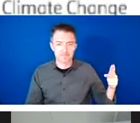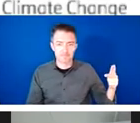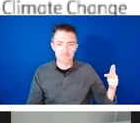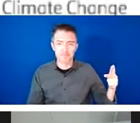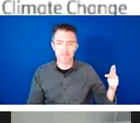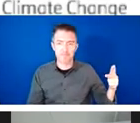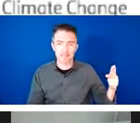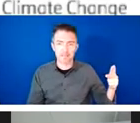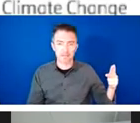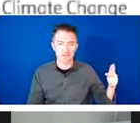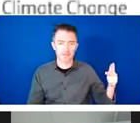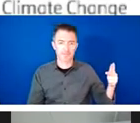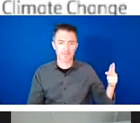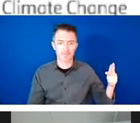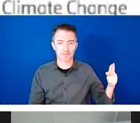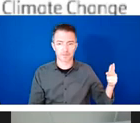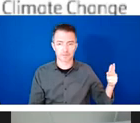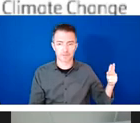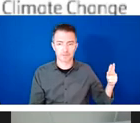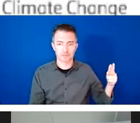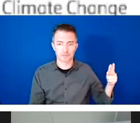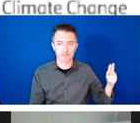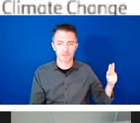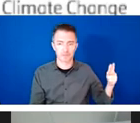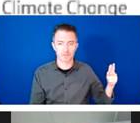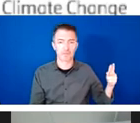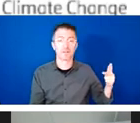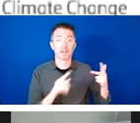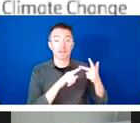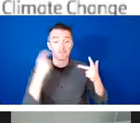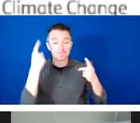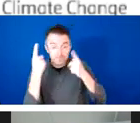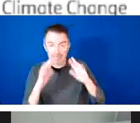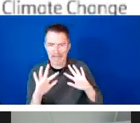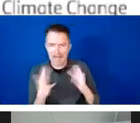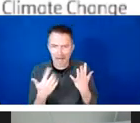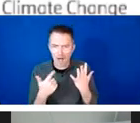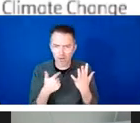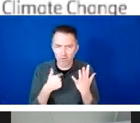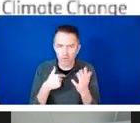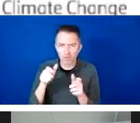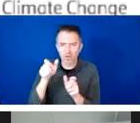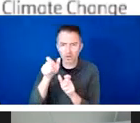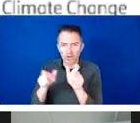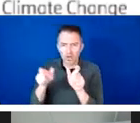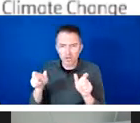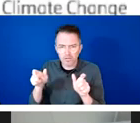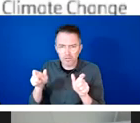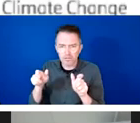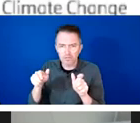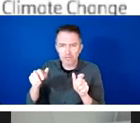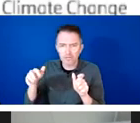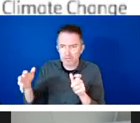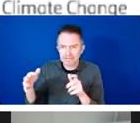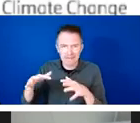restoring degraded areas as well as promoting intensive agriculture and